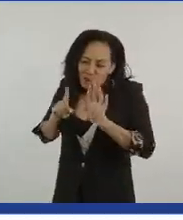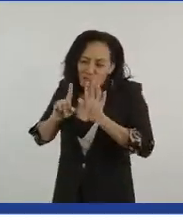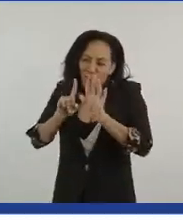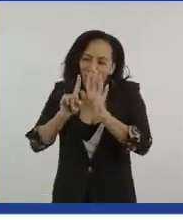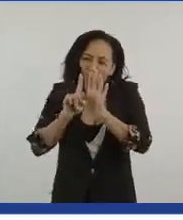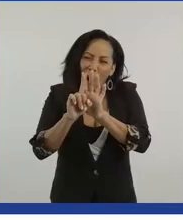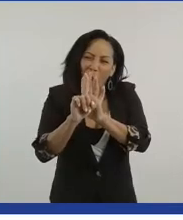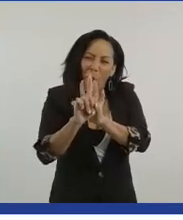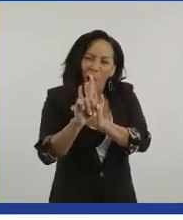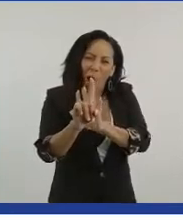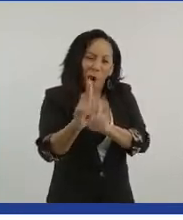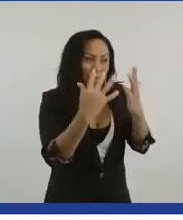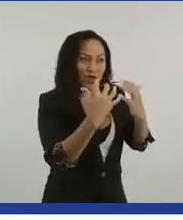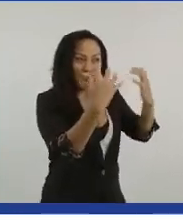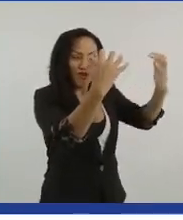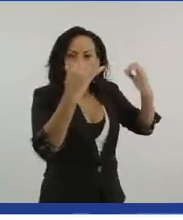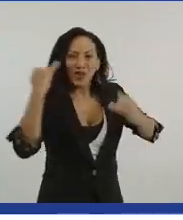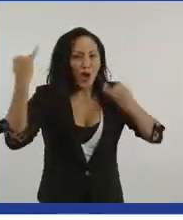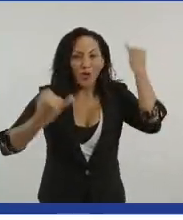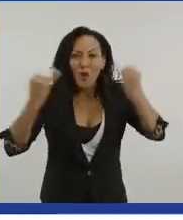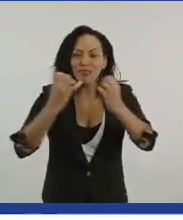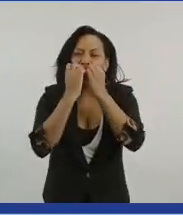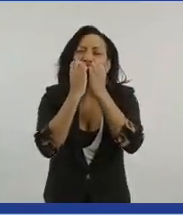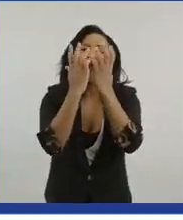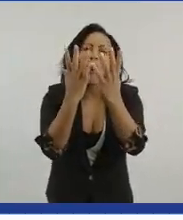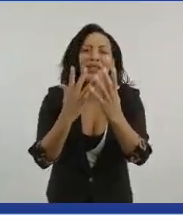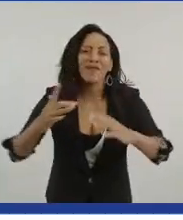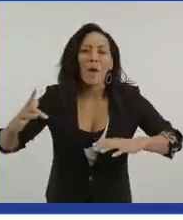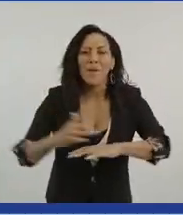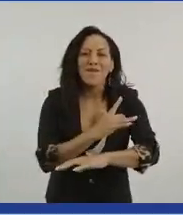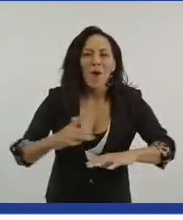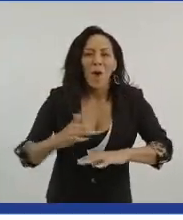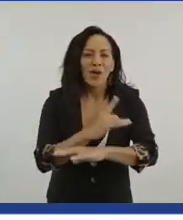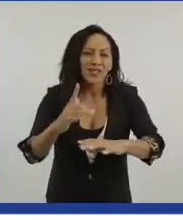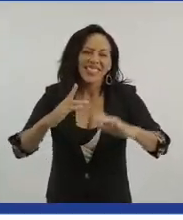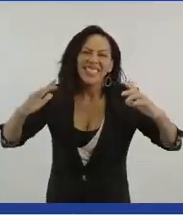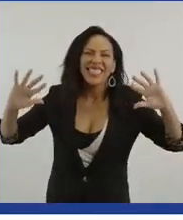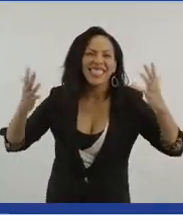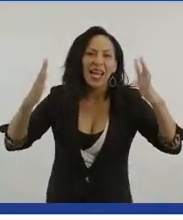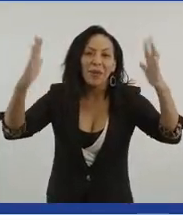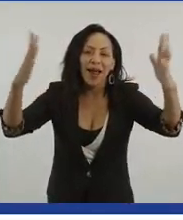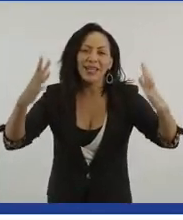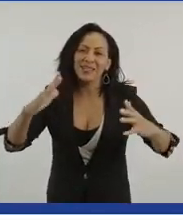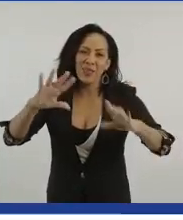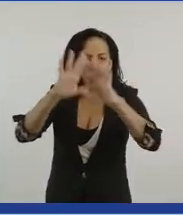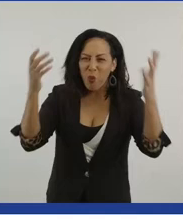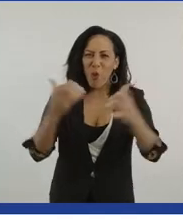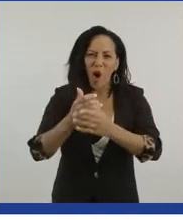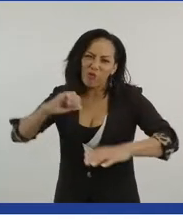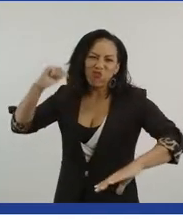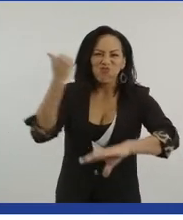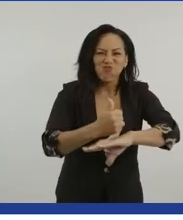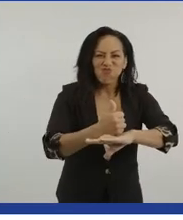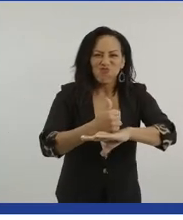the crowd goes wild. Wonderful performance, he celebrates, he has conquered the world, he is the Paralympic